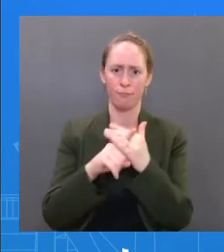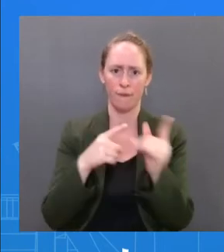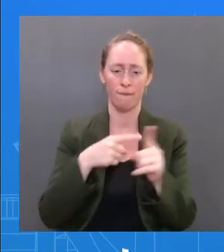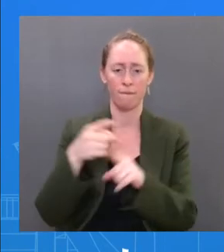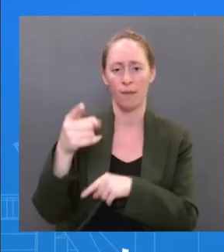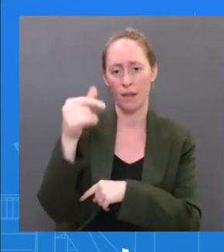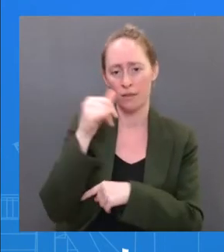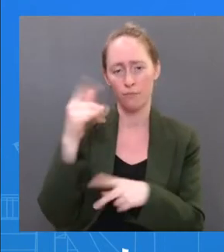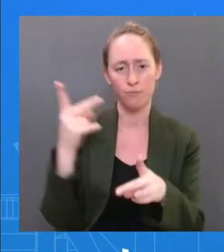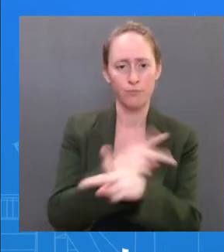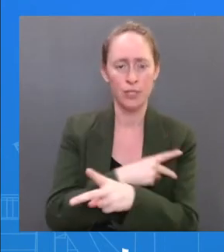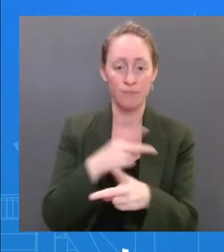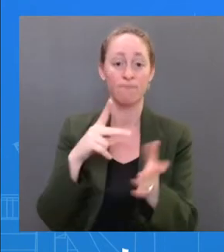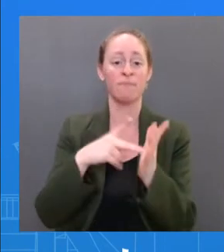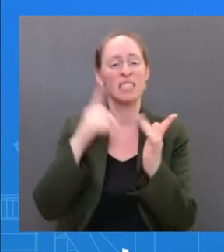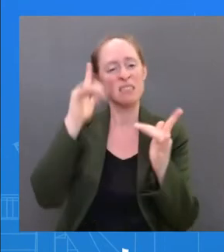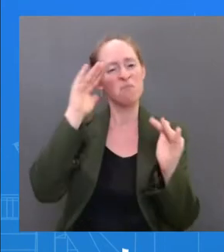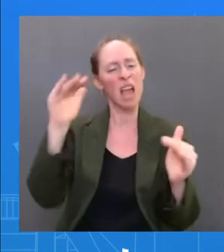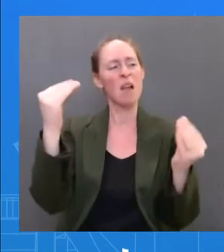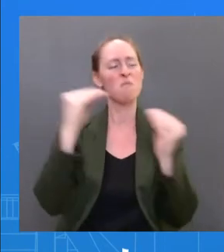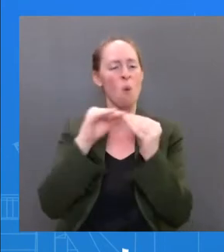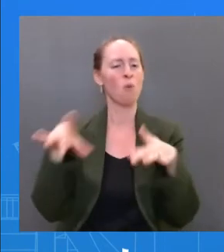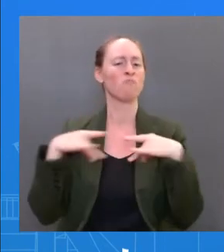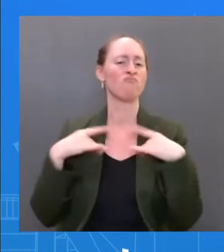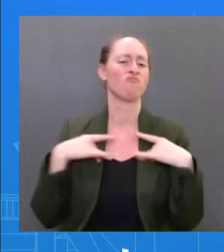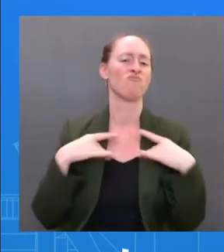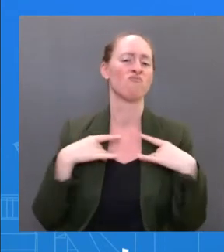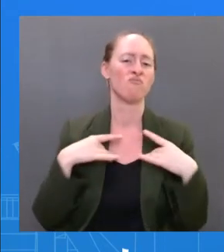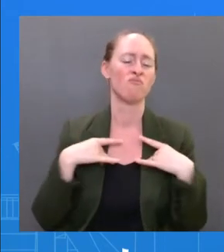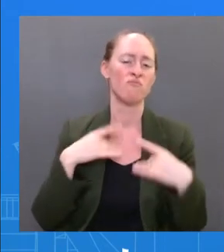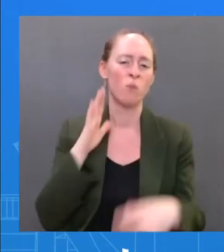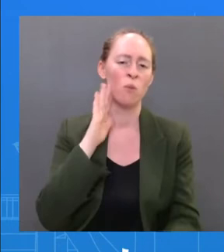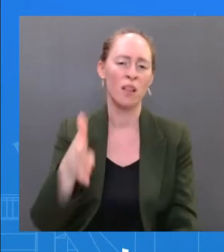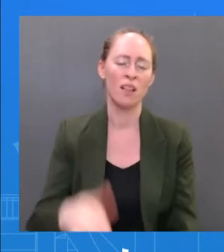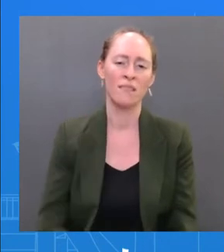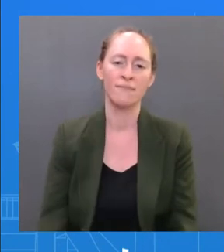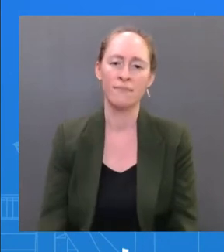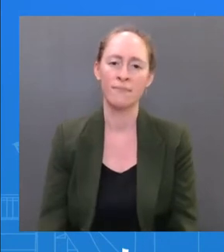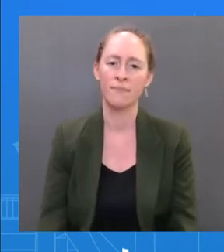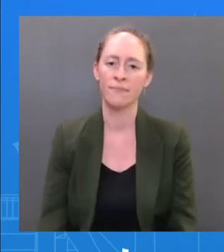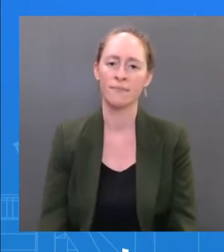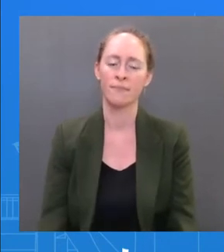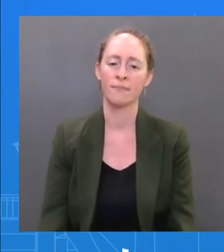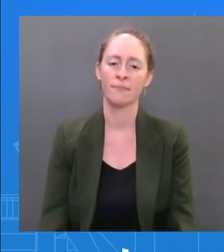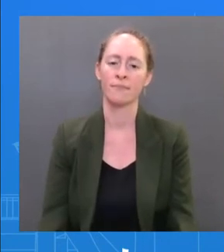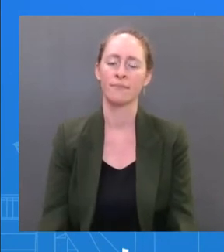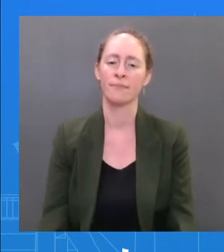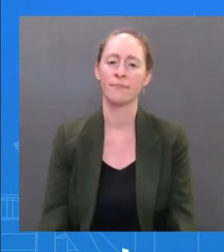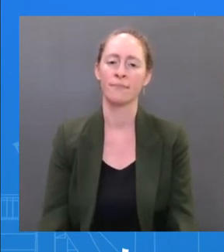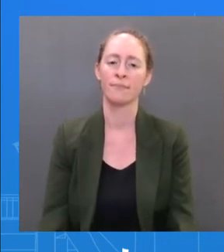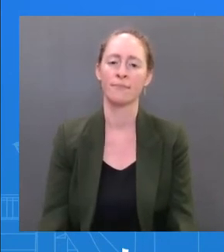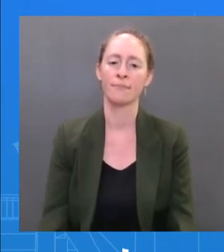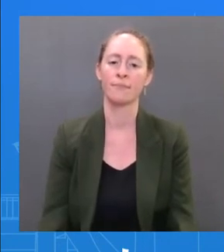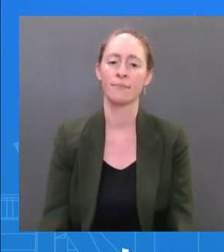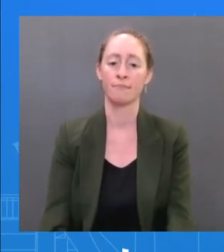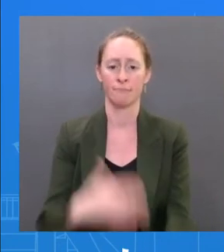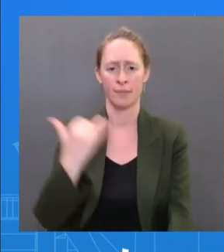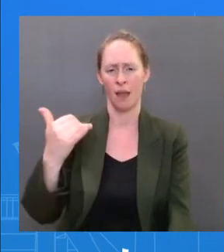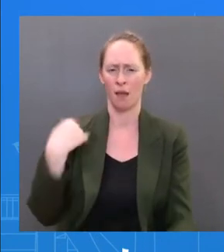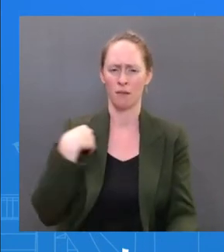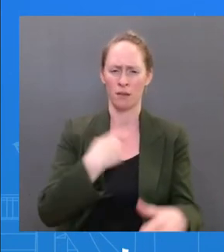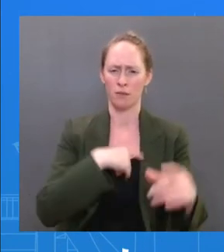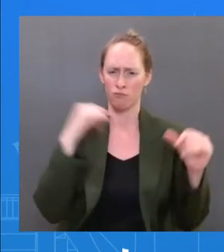At this point in the state of the pandemic, I think the other, our strategy on this has also been very, very clear. We have a two-pronged strategy.